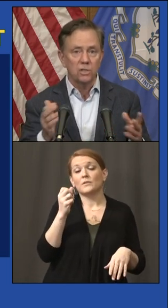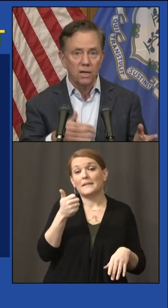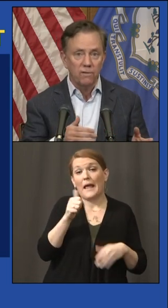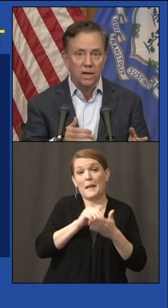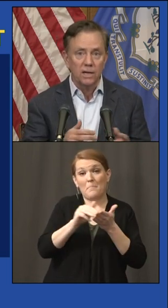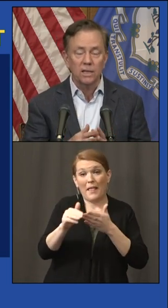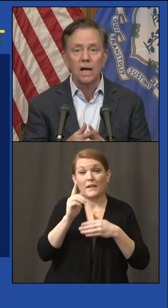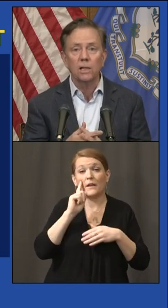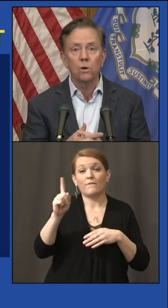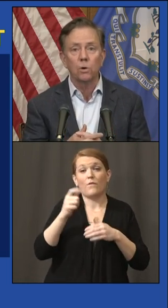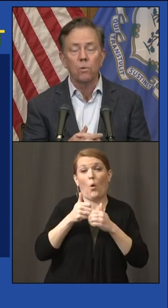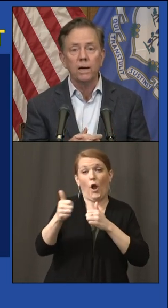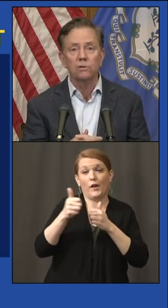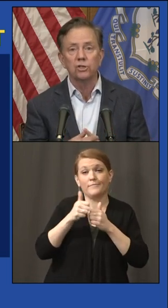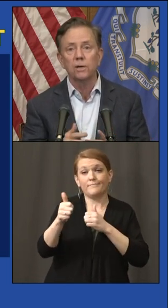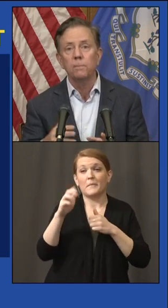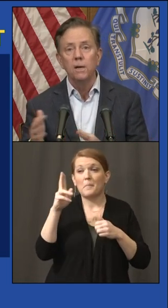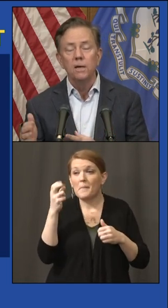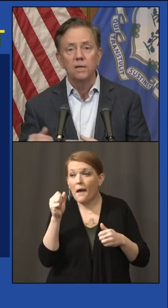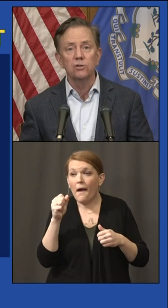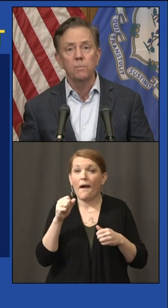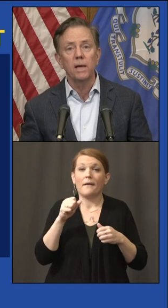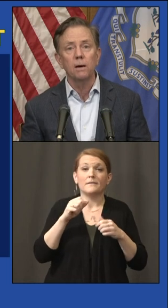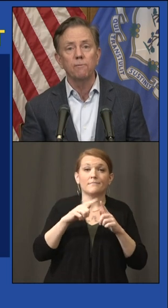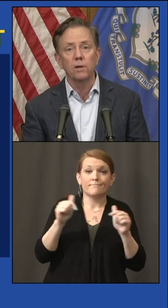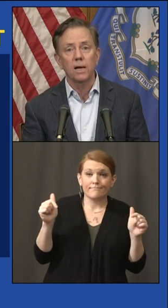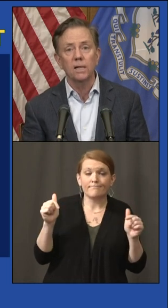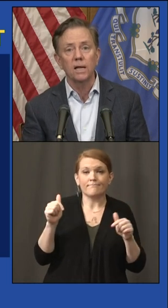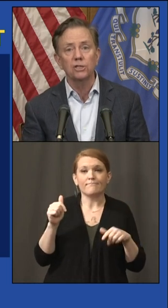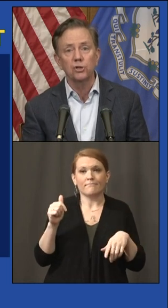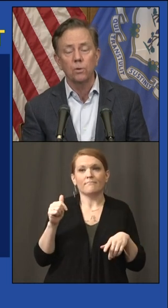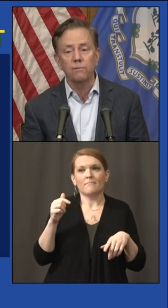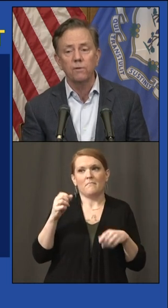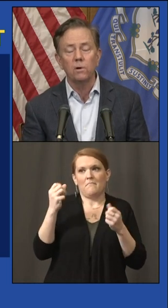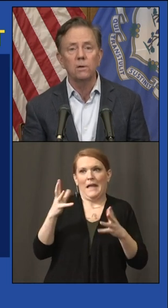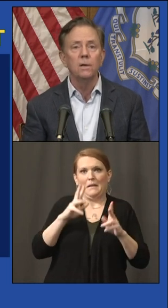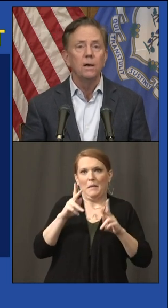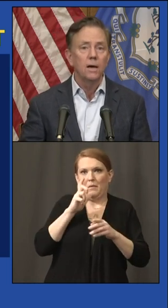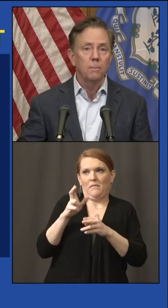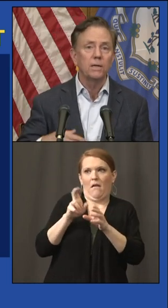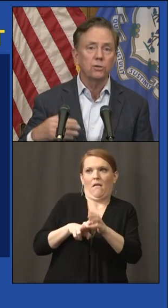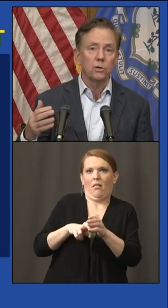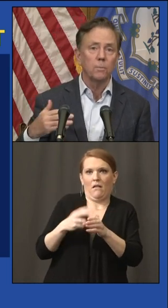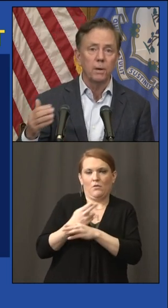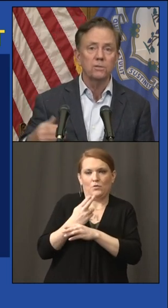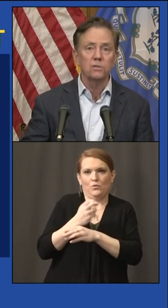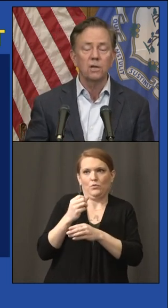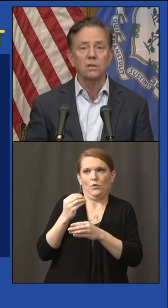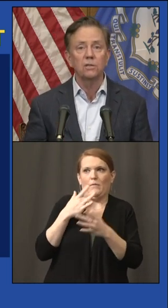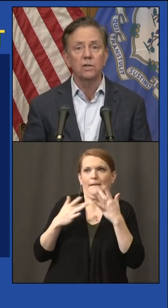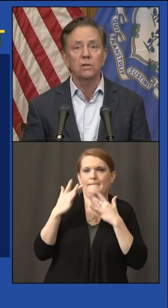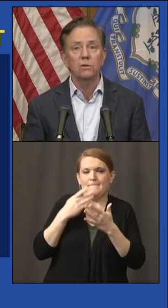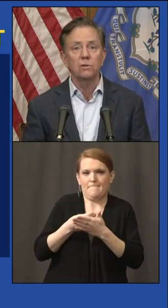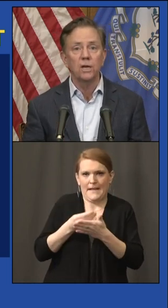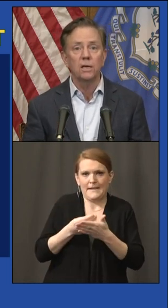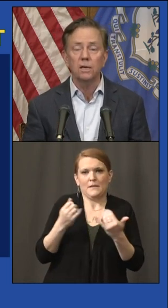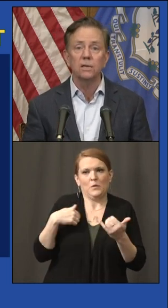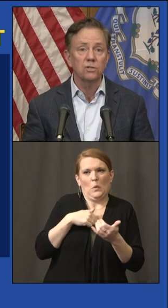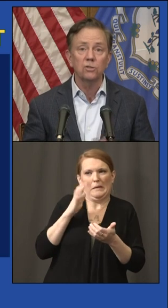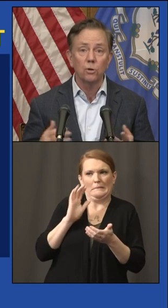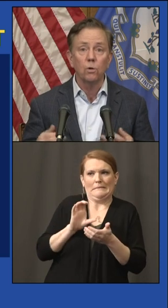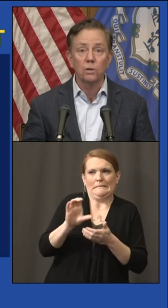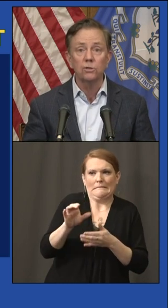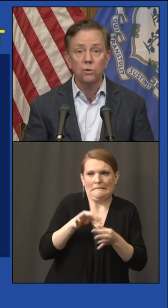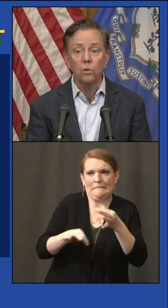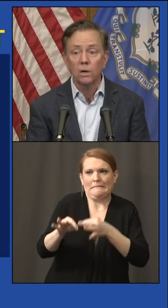the such. They've got a lot lower ridership. This will make up for a lot of that shortfall and make sure the buses can continue to take